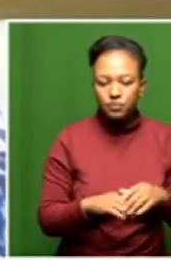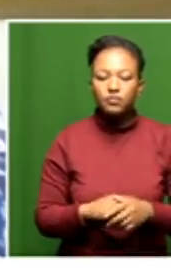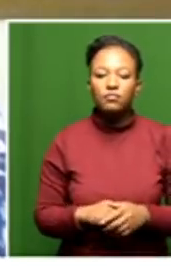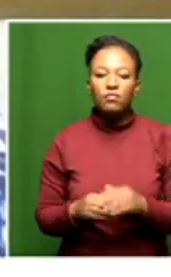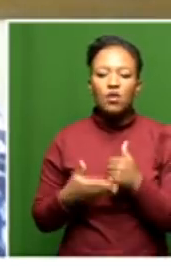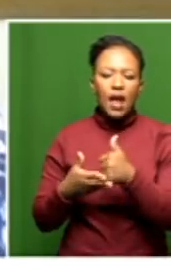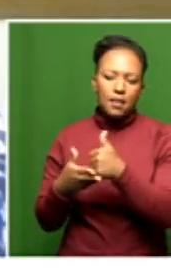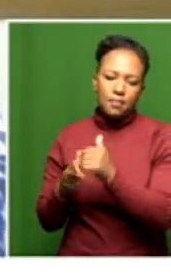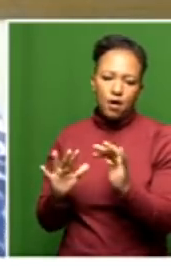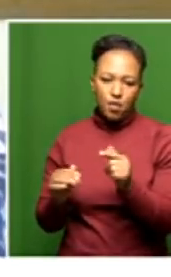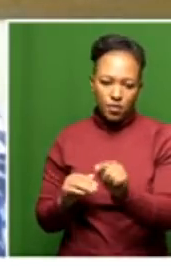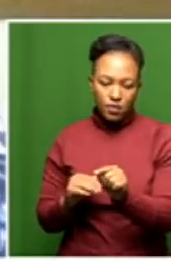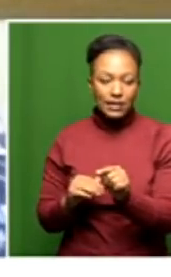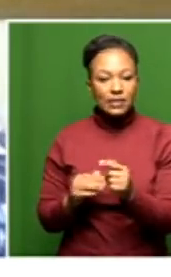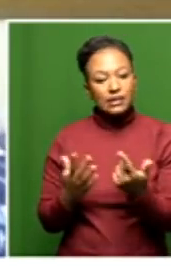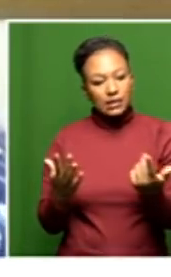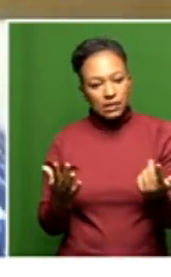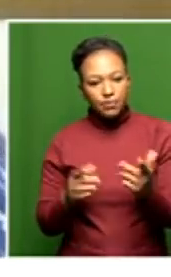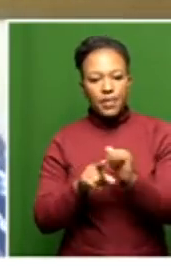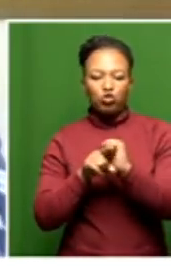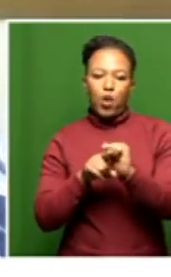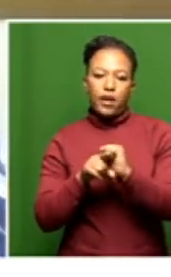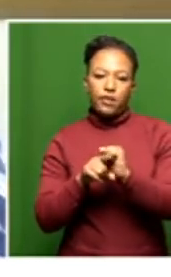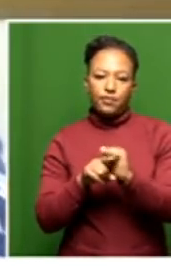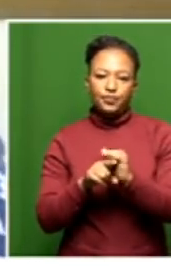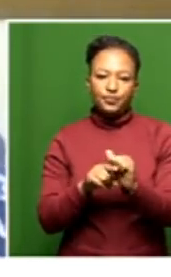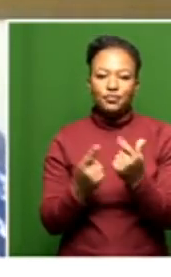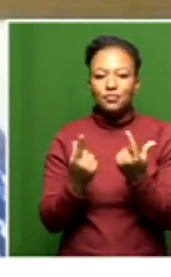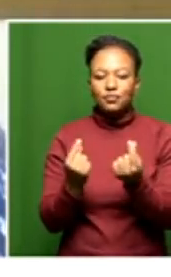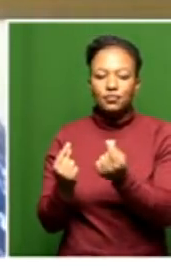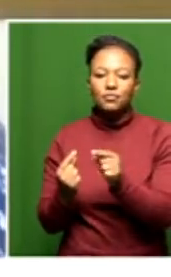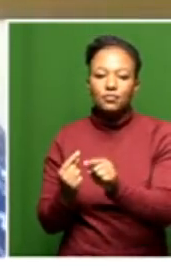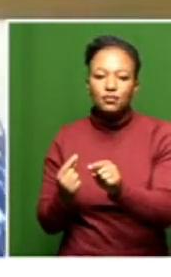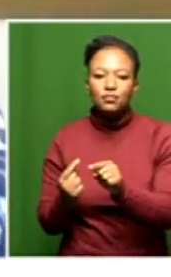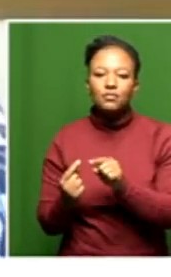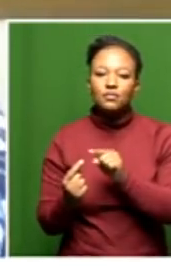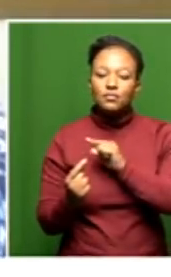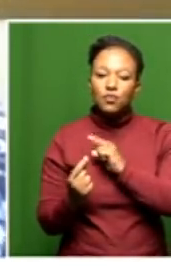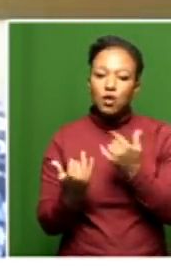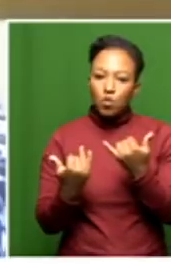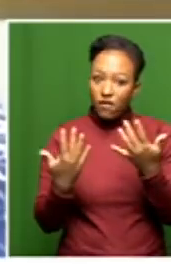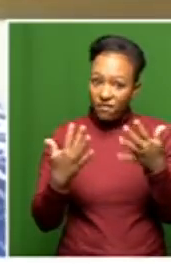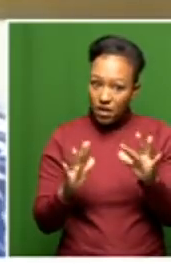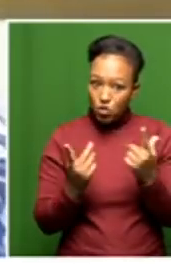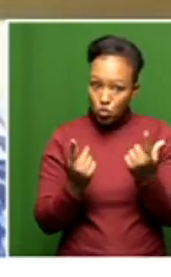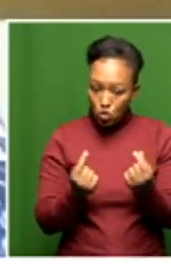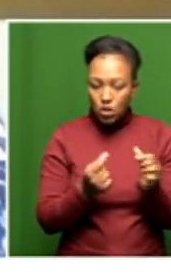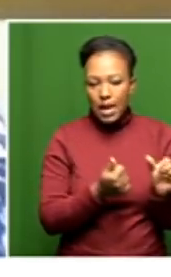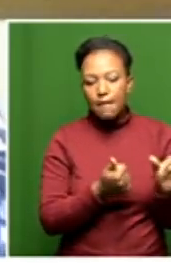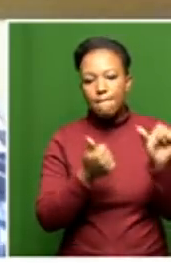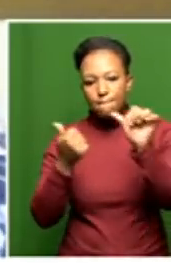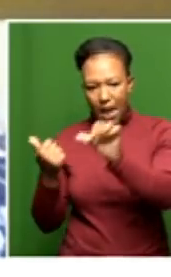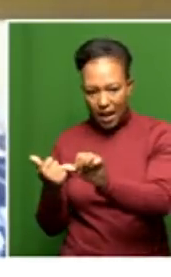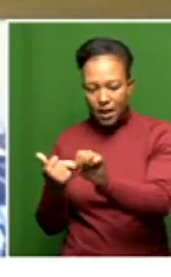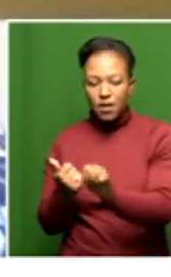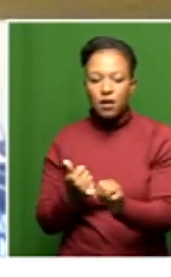So that is the practical training that they have been receiving from us. So once they go back to Mughla King,